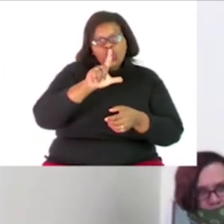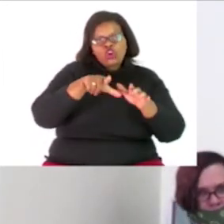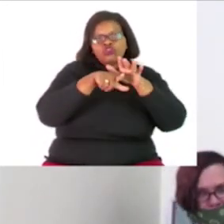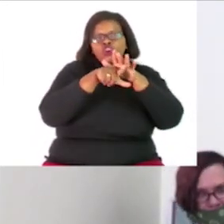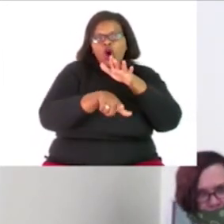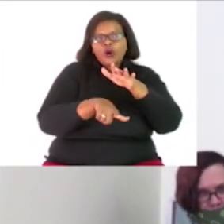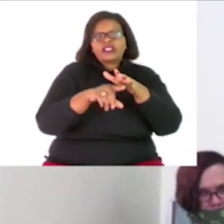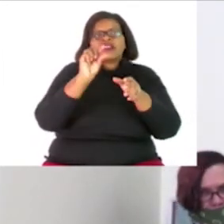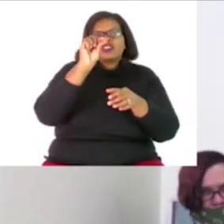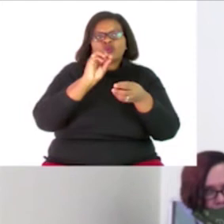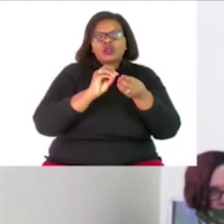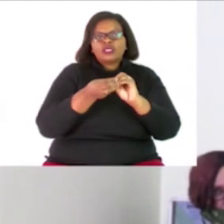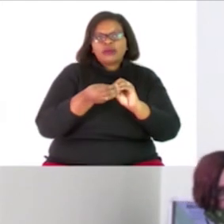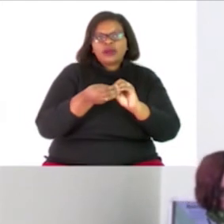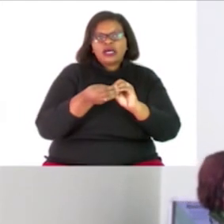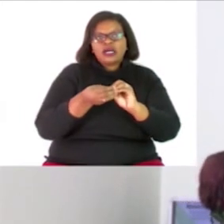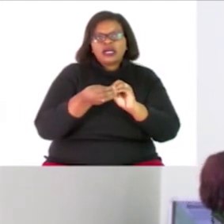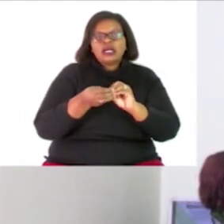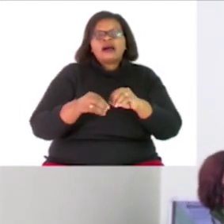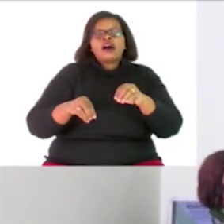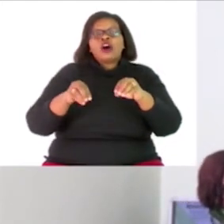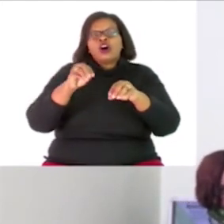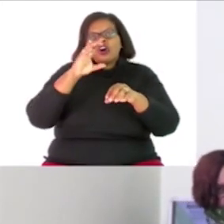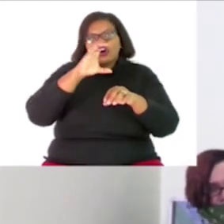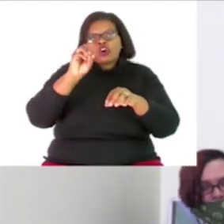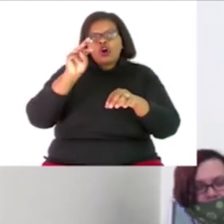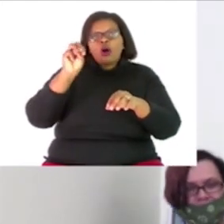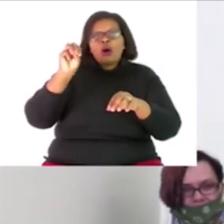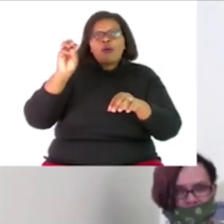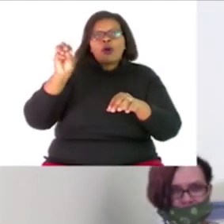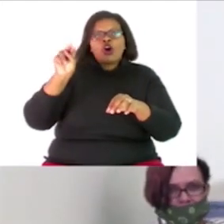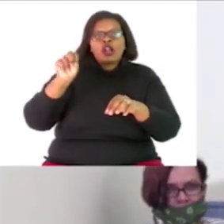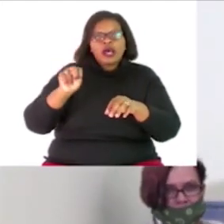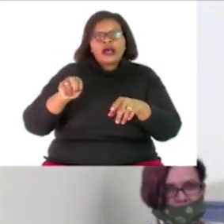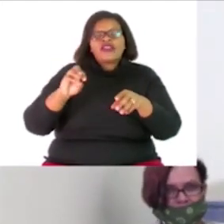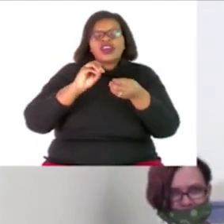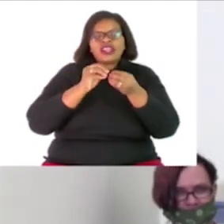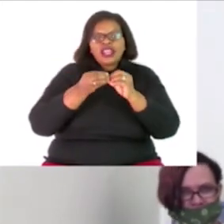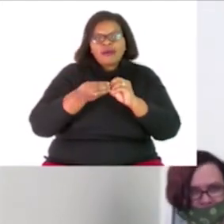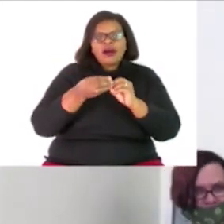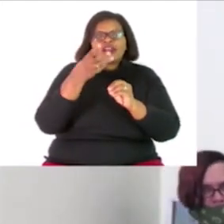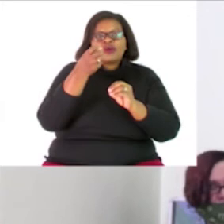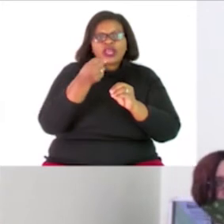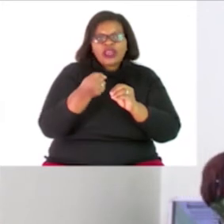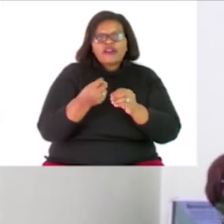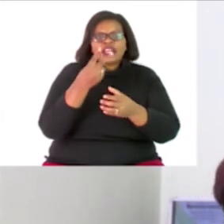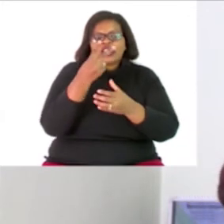the smallest number common the numbers that we find in both multiples